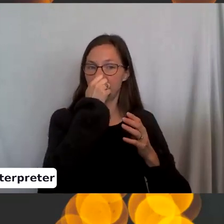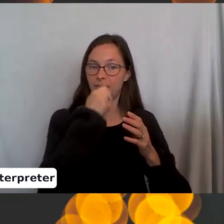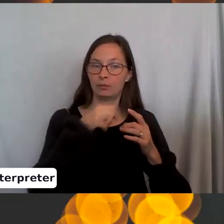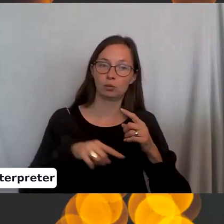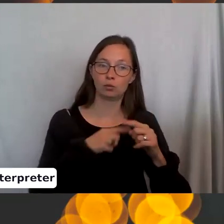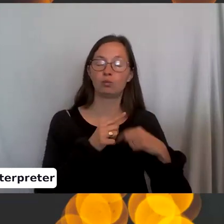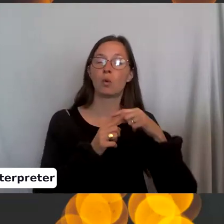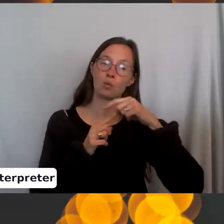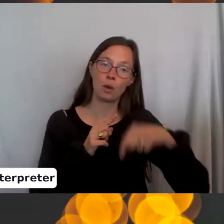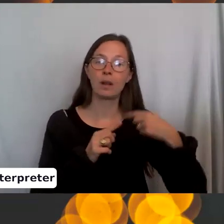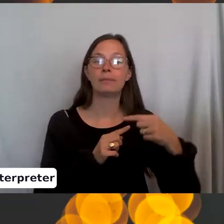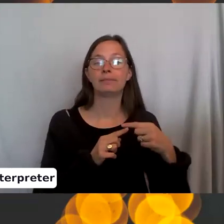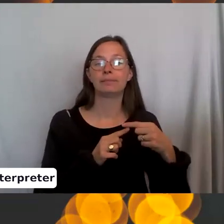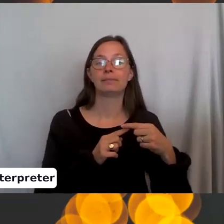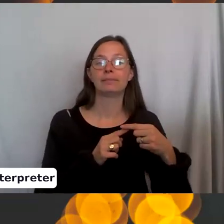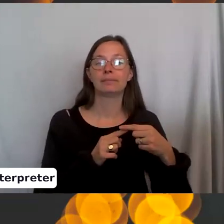the thing around.